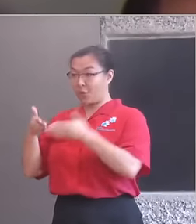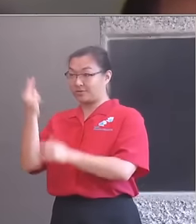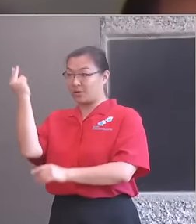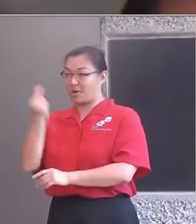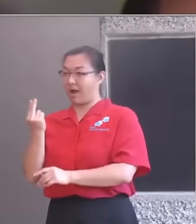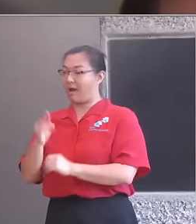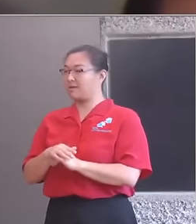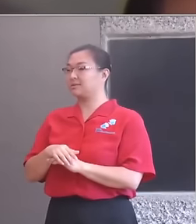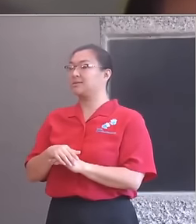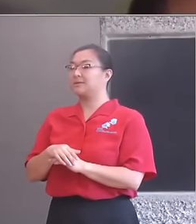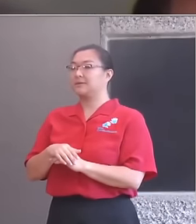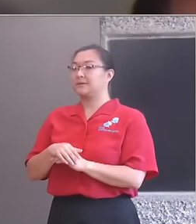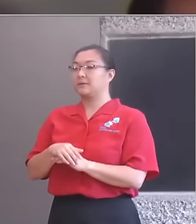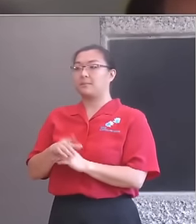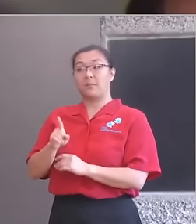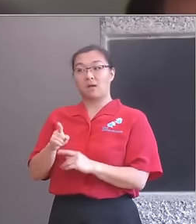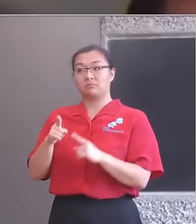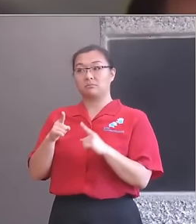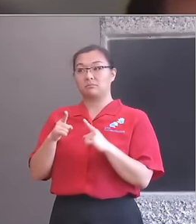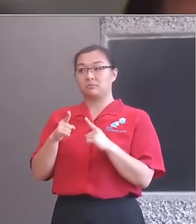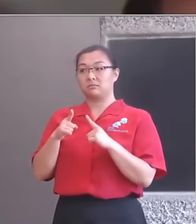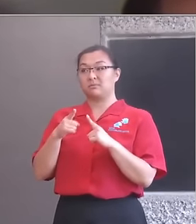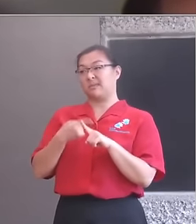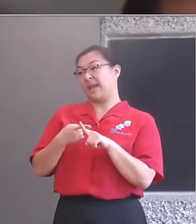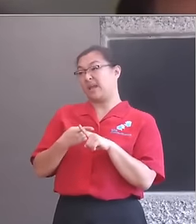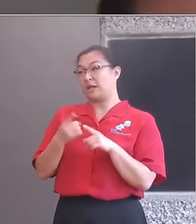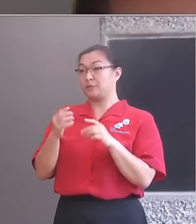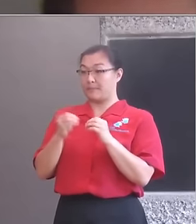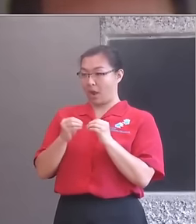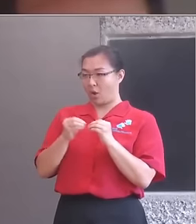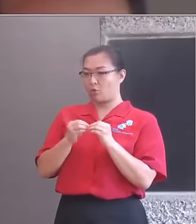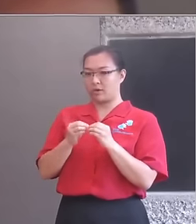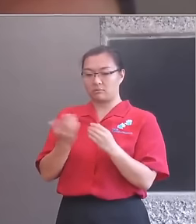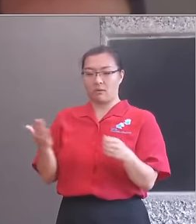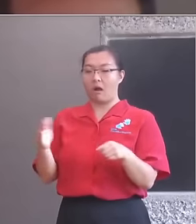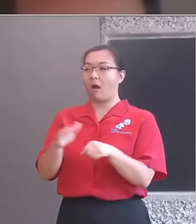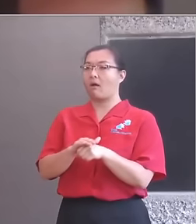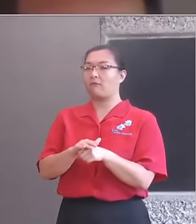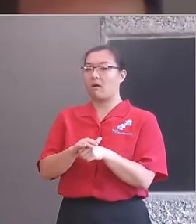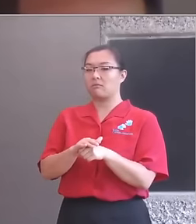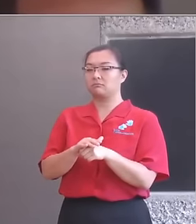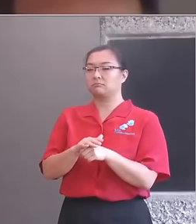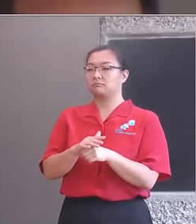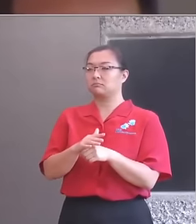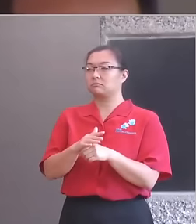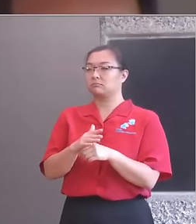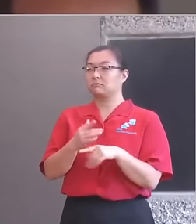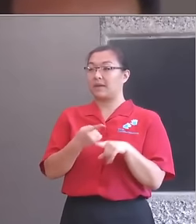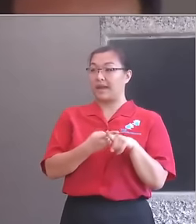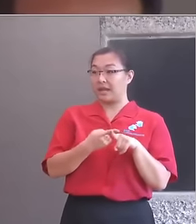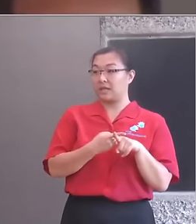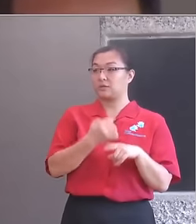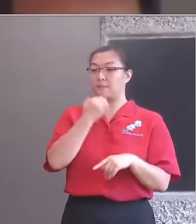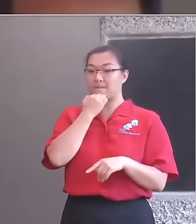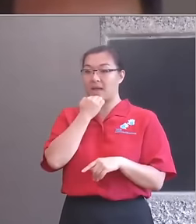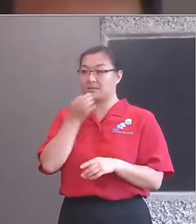The EBAC covers a core set of five subject blocks – English, Math, Science, Humanities